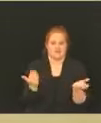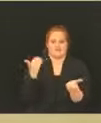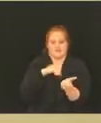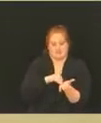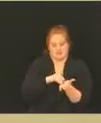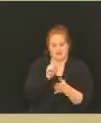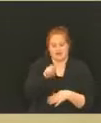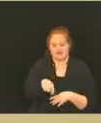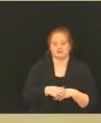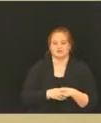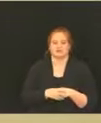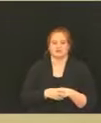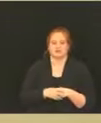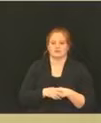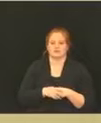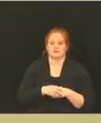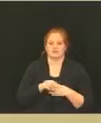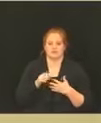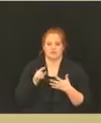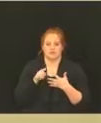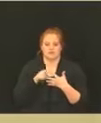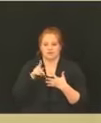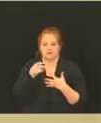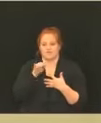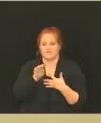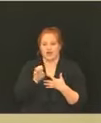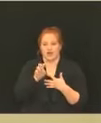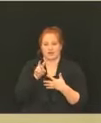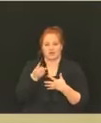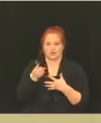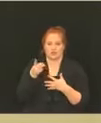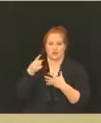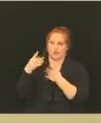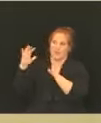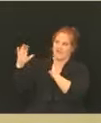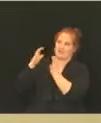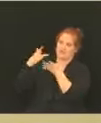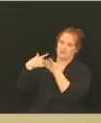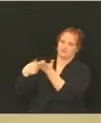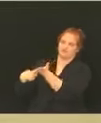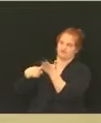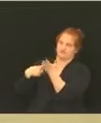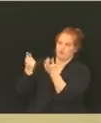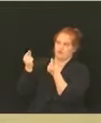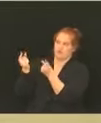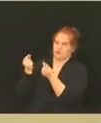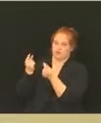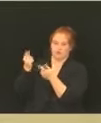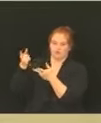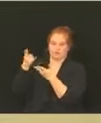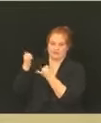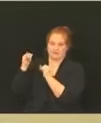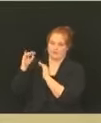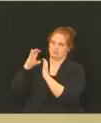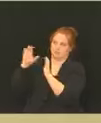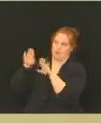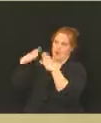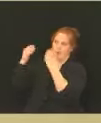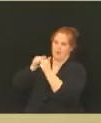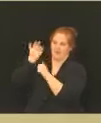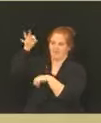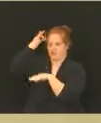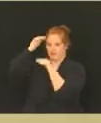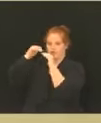is, the conversion is ongoing at the national and state level, but still unclear. Right now, if you go to